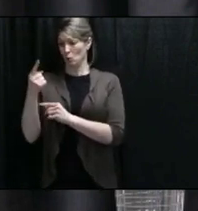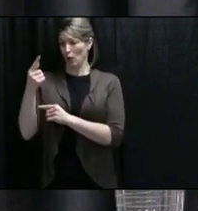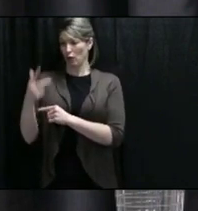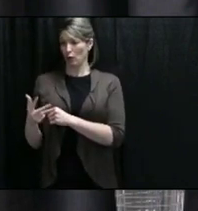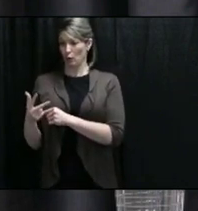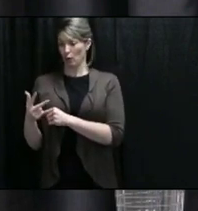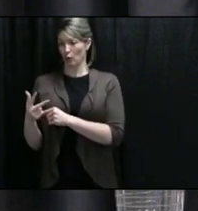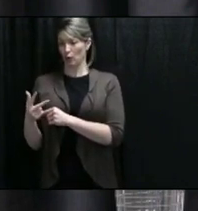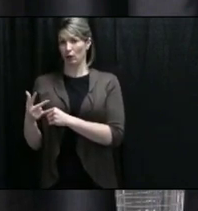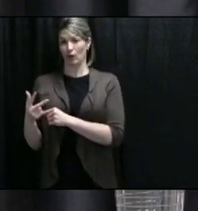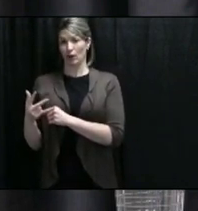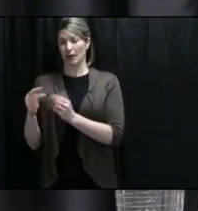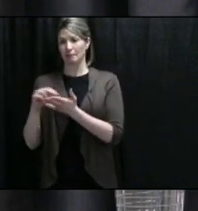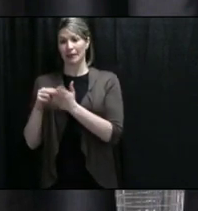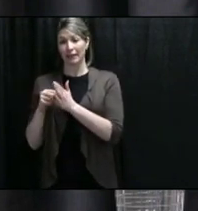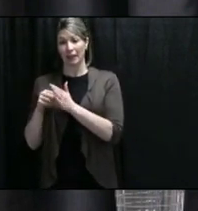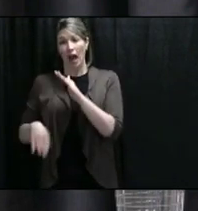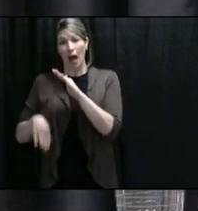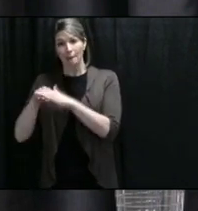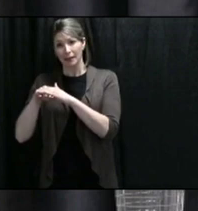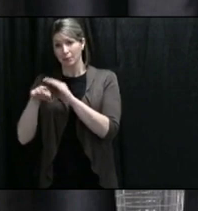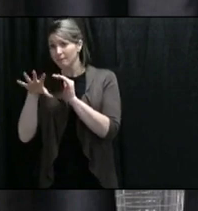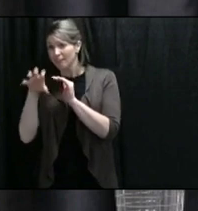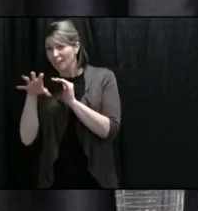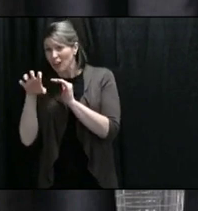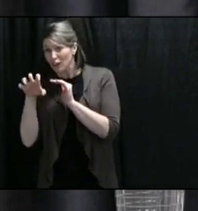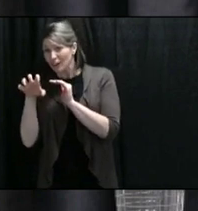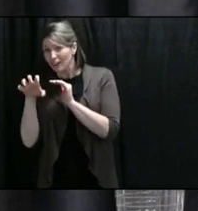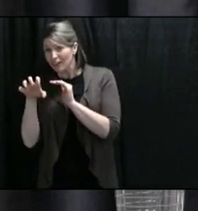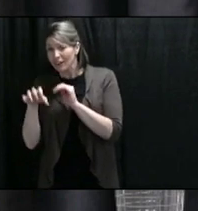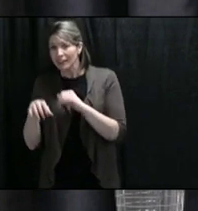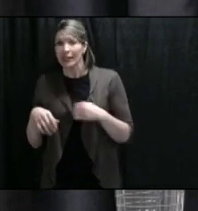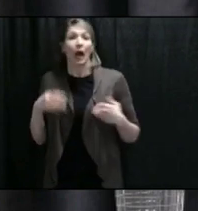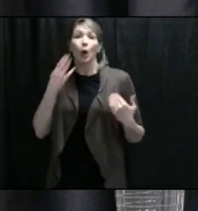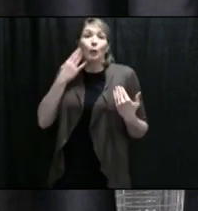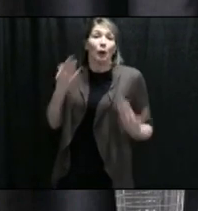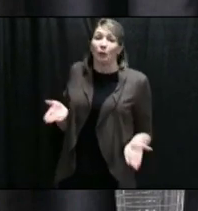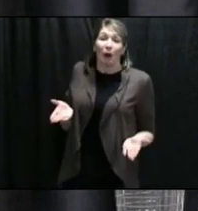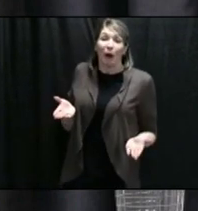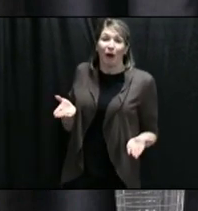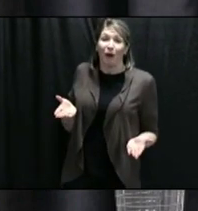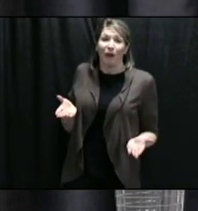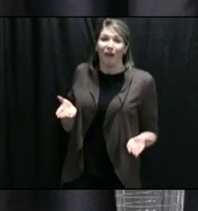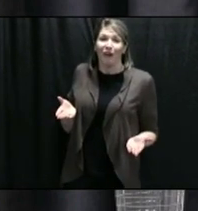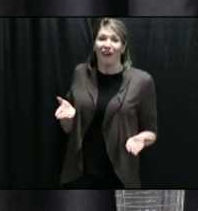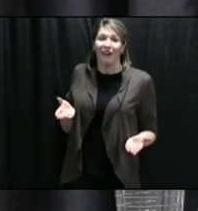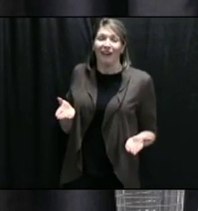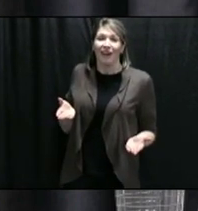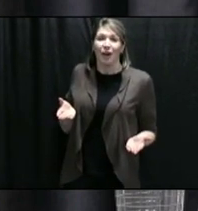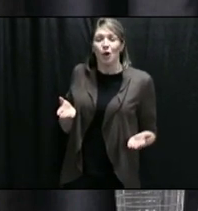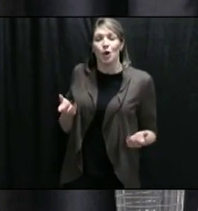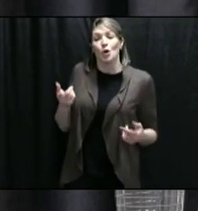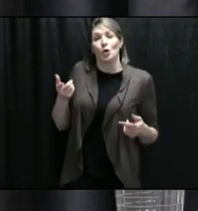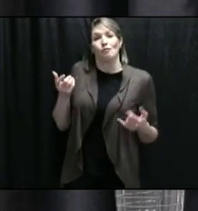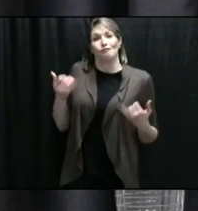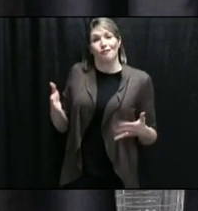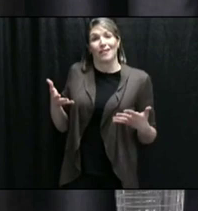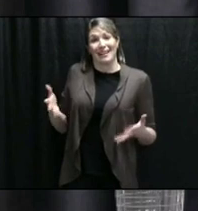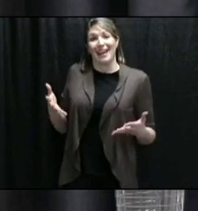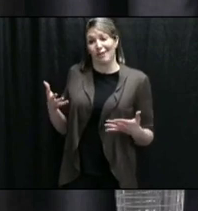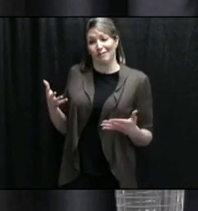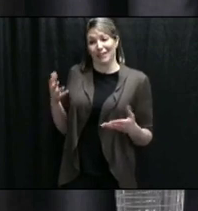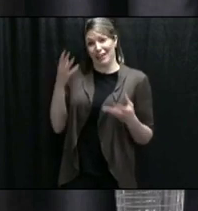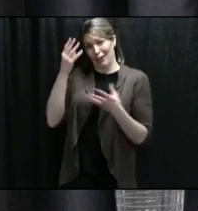announced to have COVID. Would that be the peak? You don't know. I mean, we're looking at assumptions, and Dr.